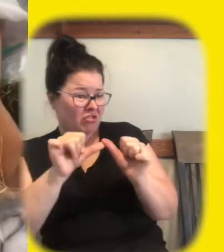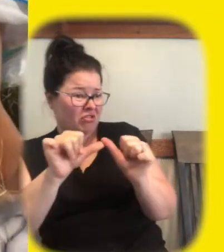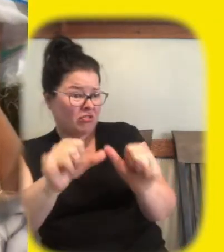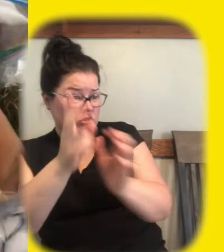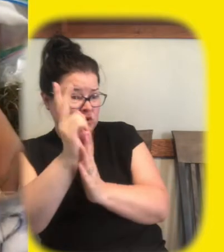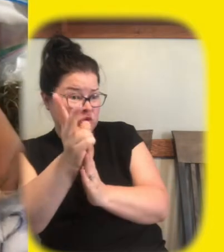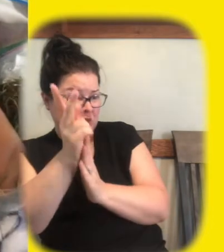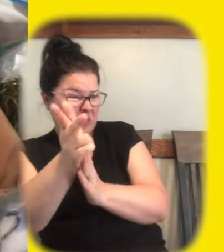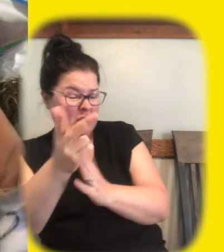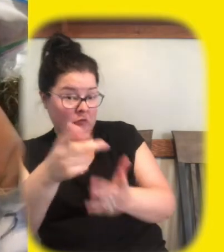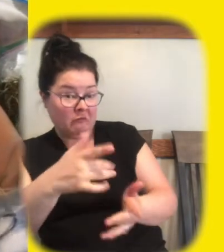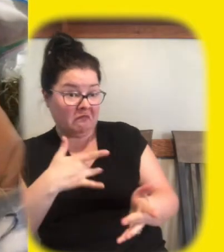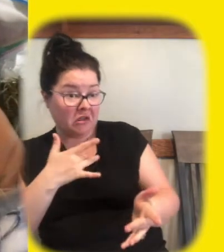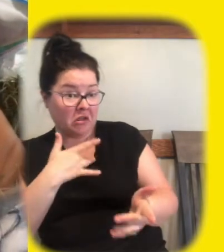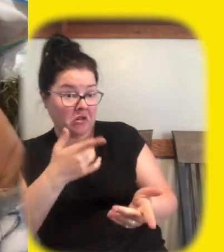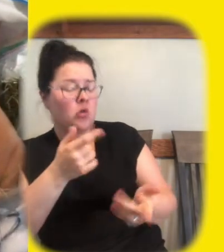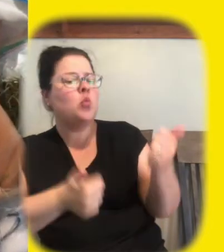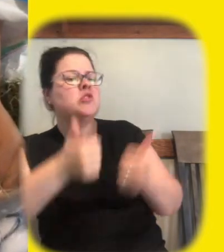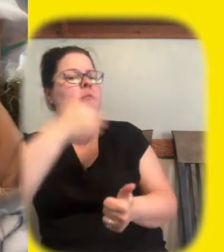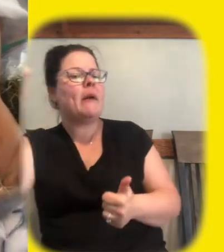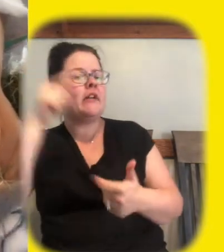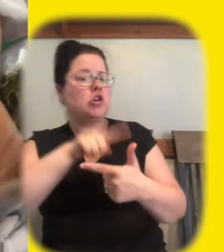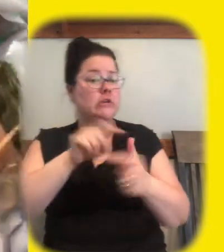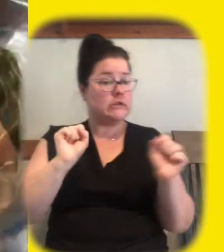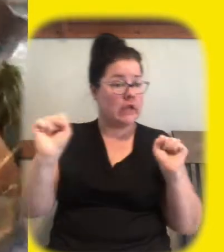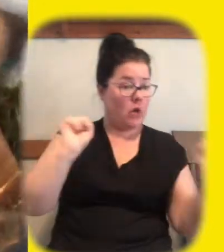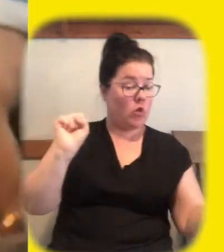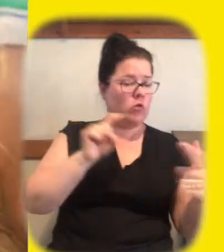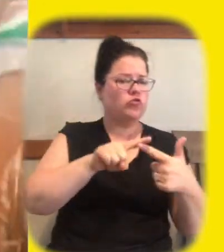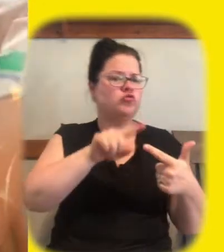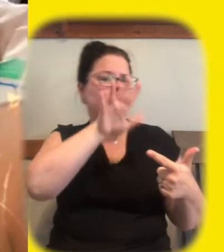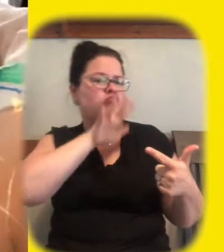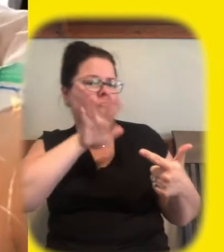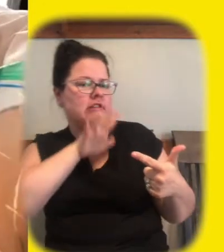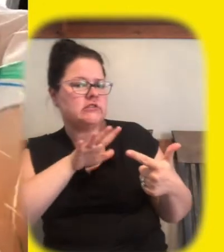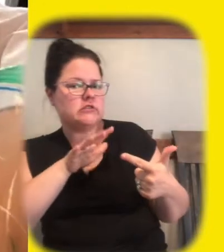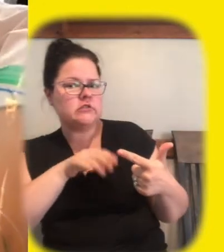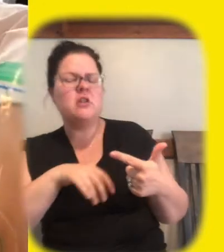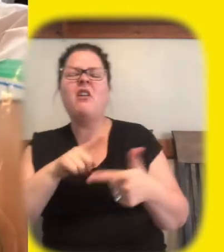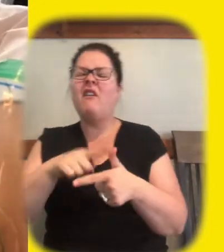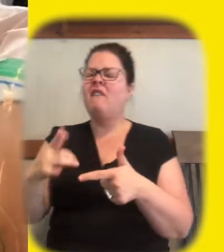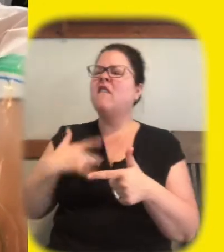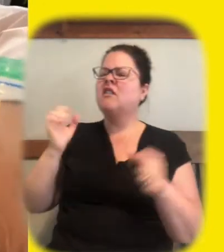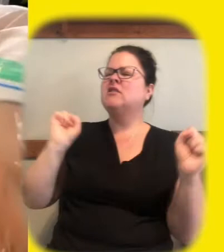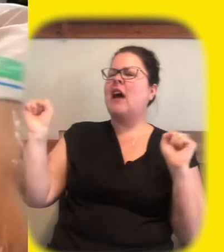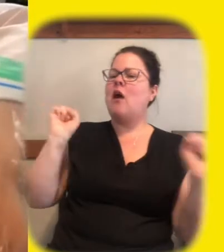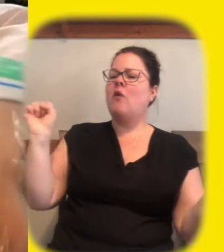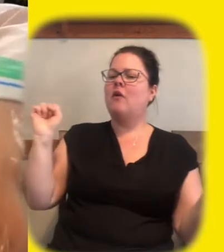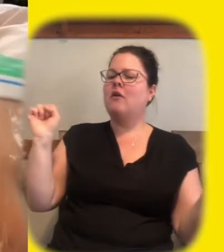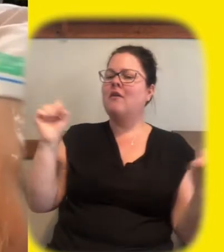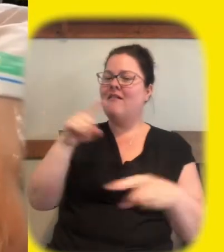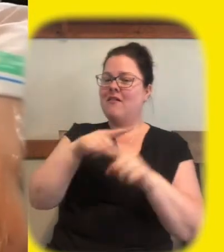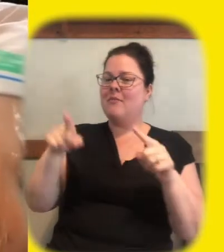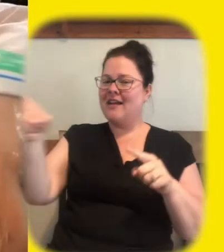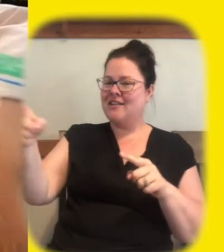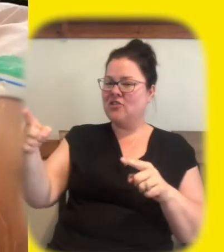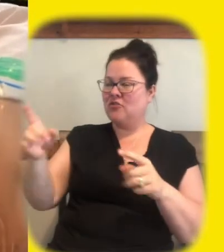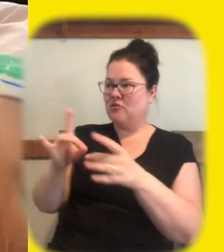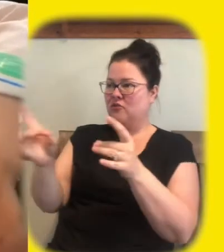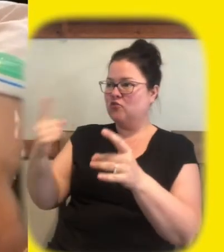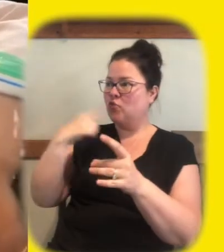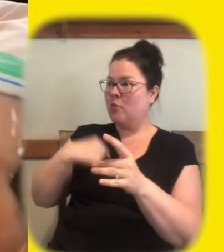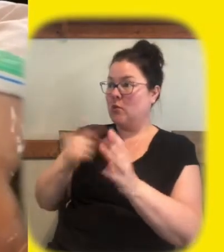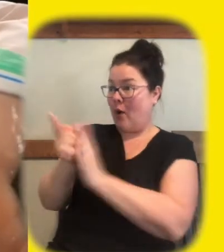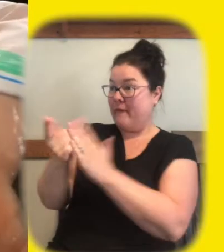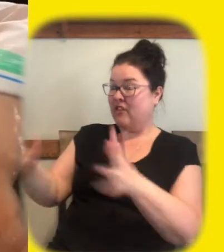so now do you think that towel or grass is a better insulator it's towel but as soon as i reached